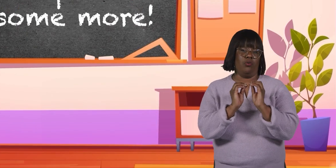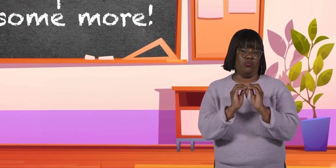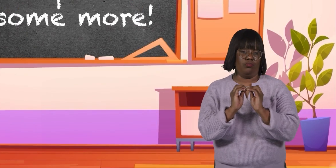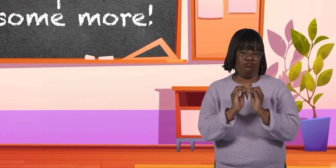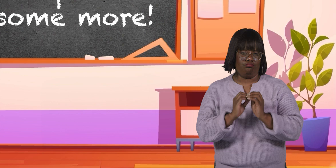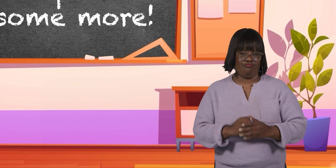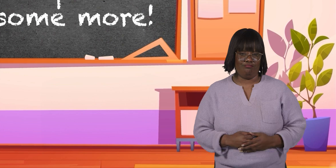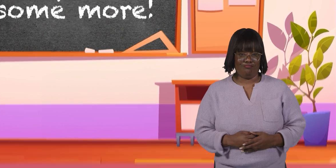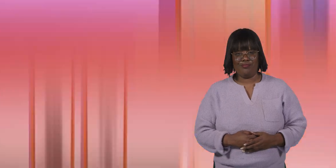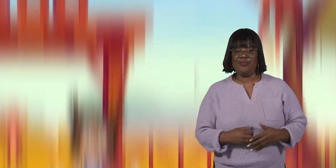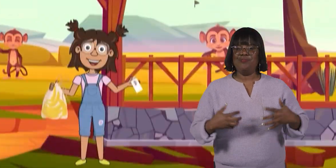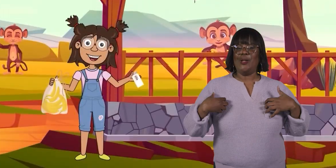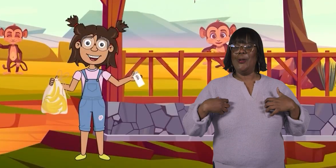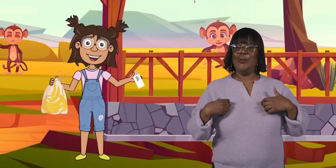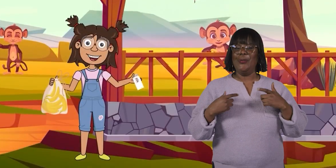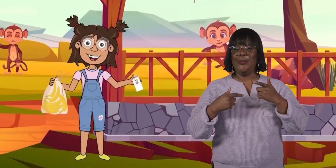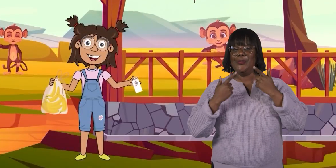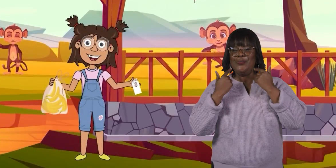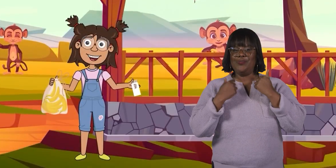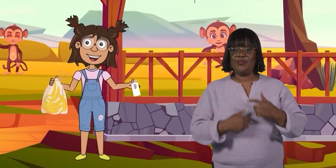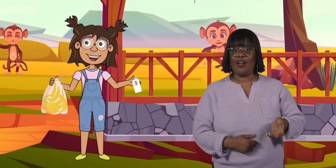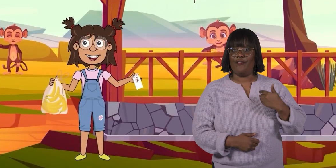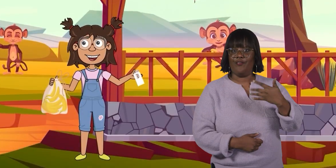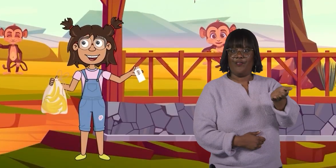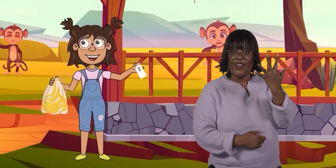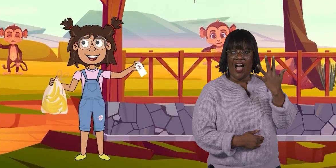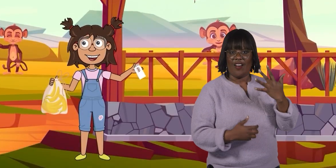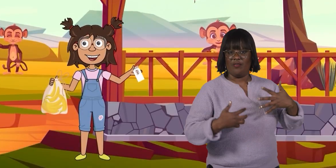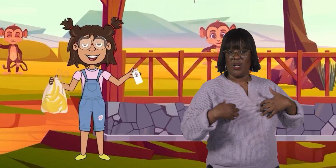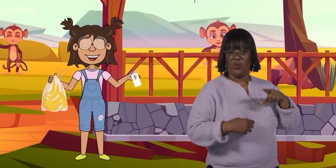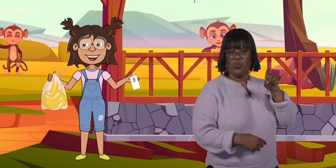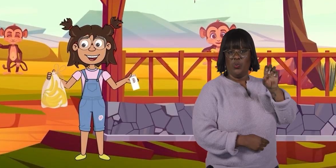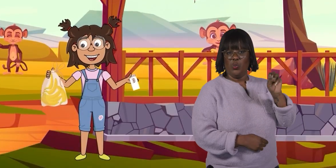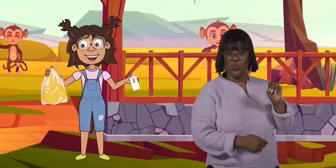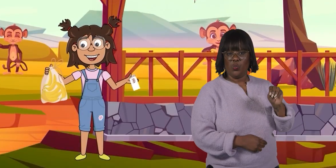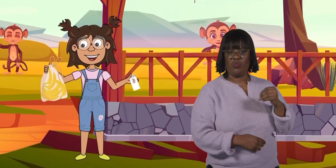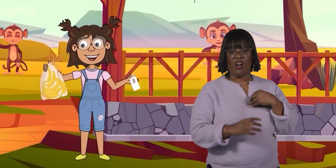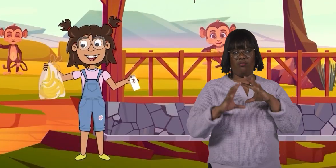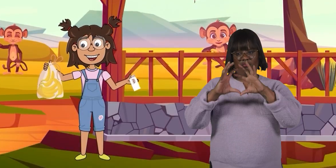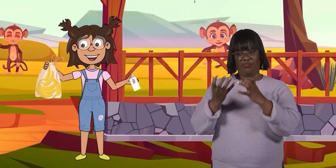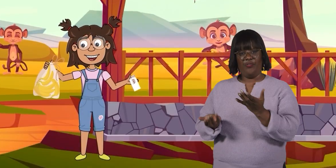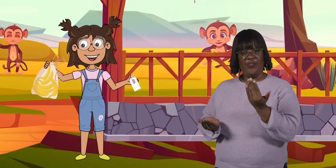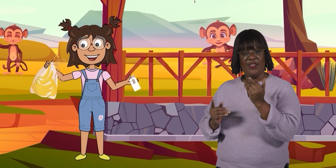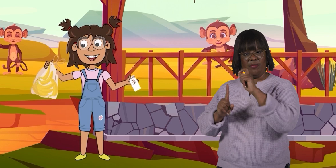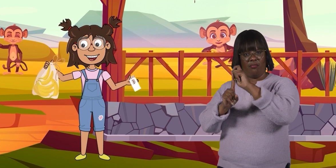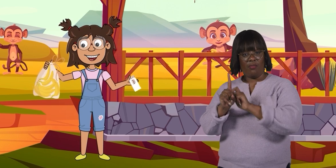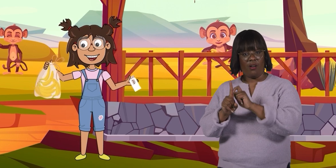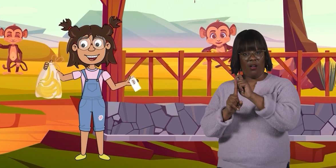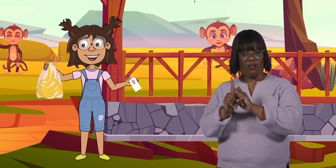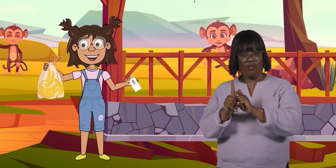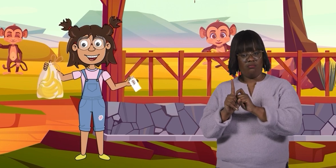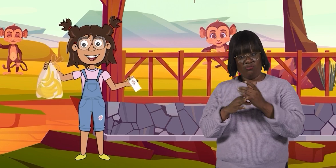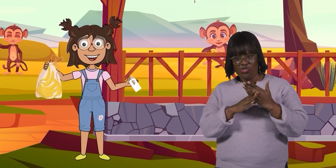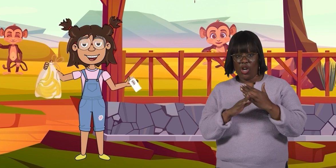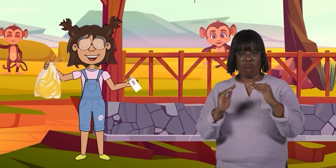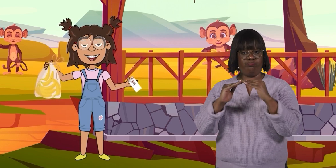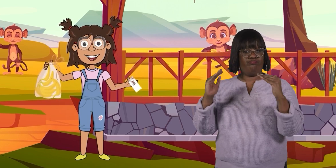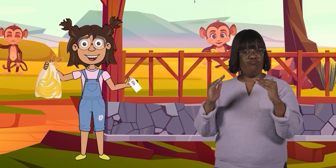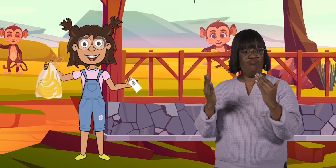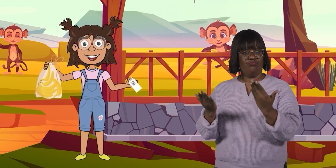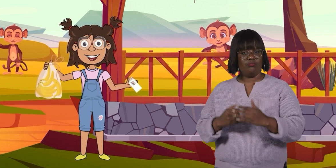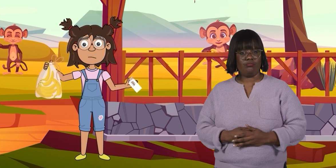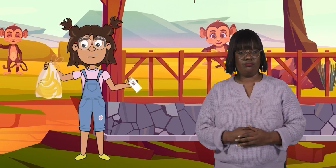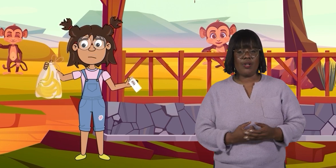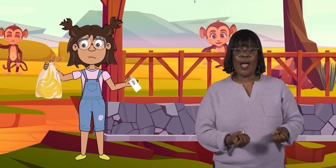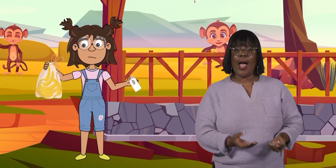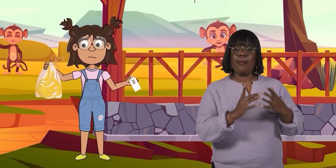practice some more. There are five monkeys at the zoo, and a bag of 15 bananas for the monkeys to share equally.